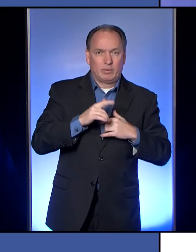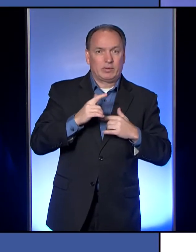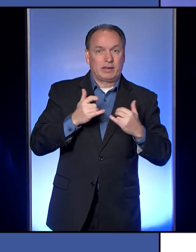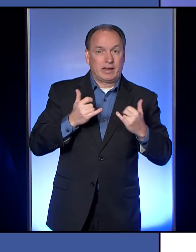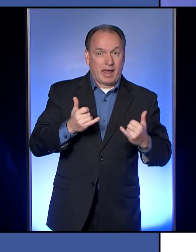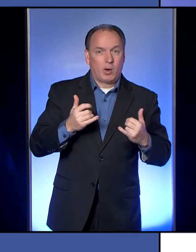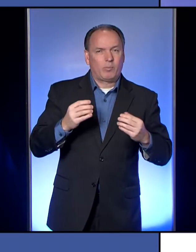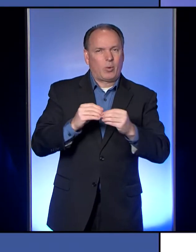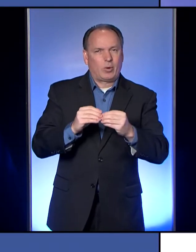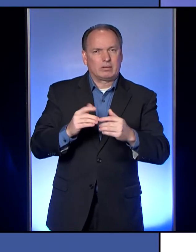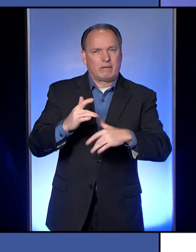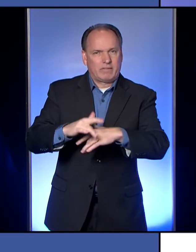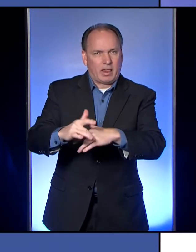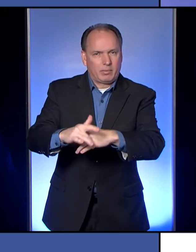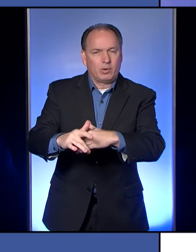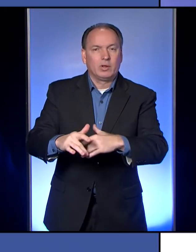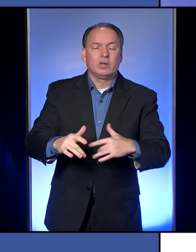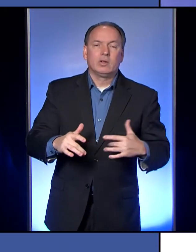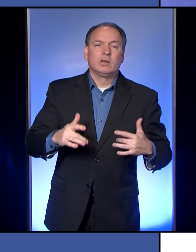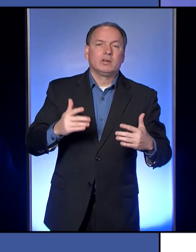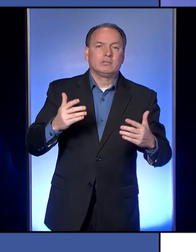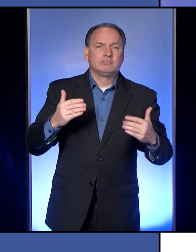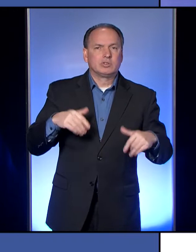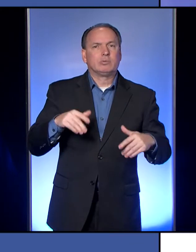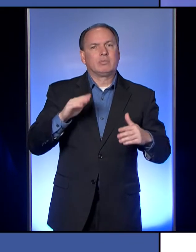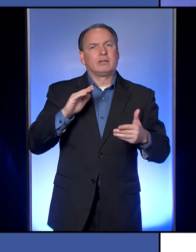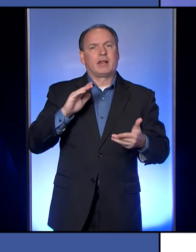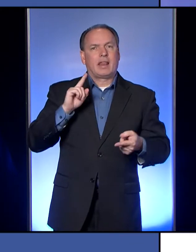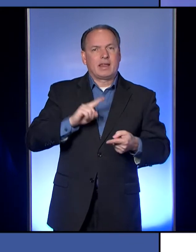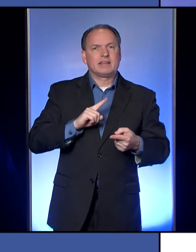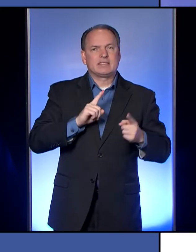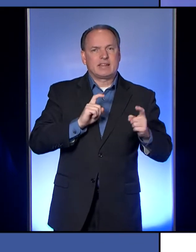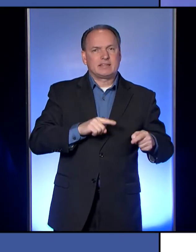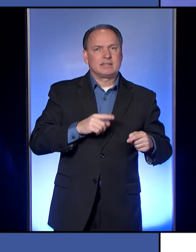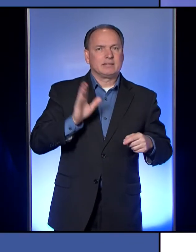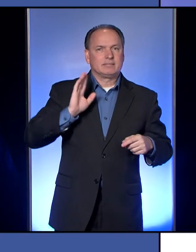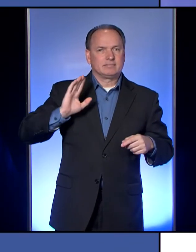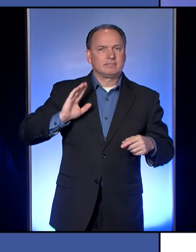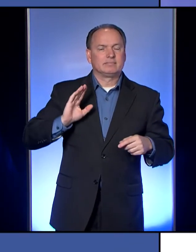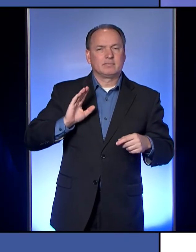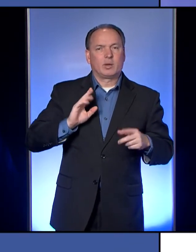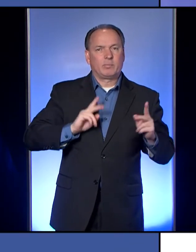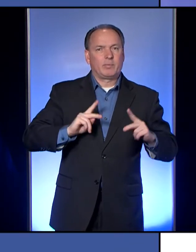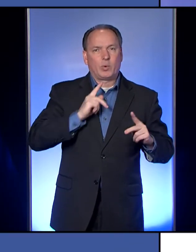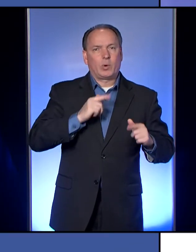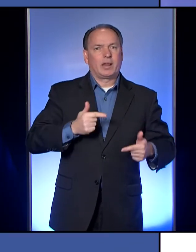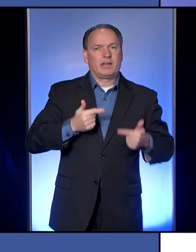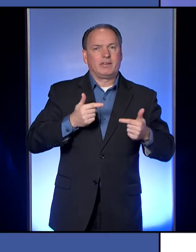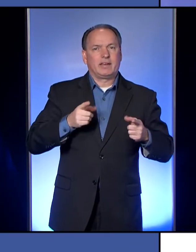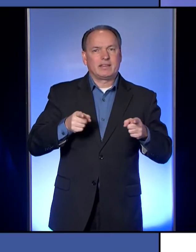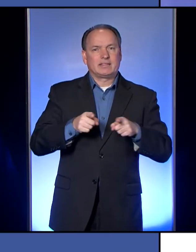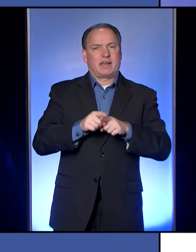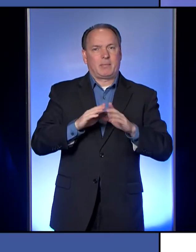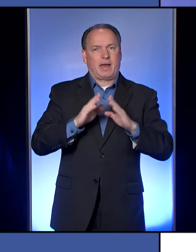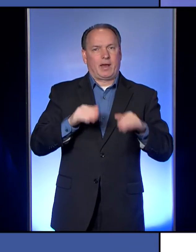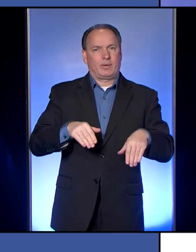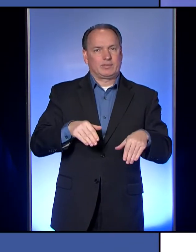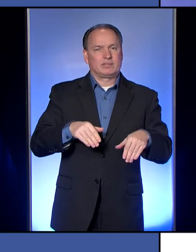available than it is now. And so there was, uh, less testing of those people who were living in the same house with somebody